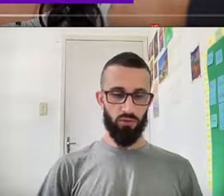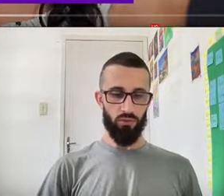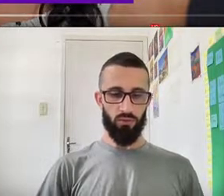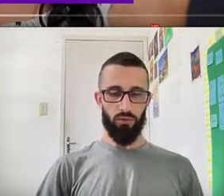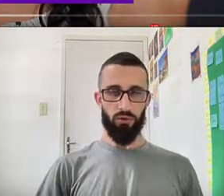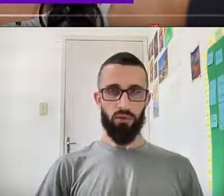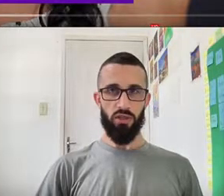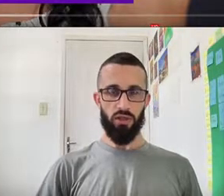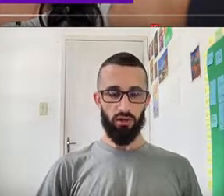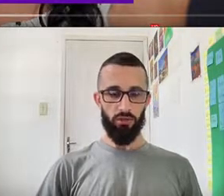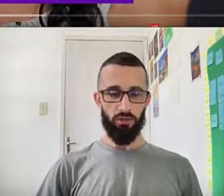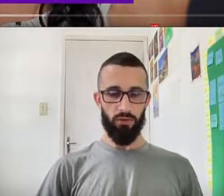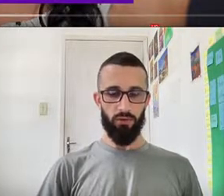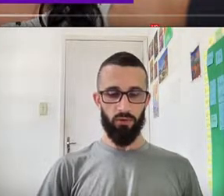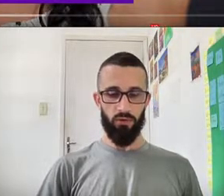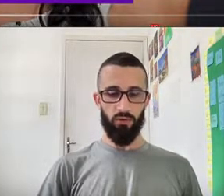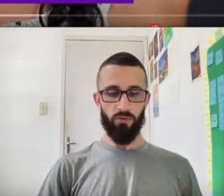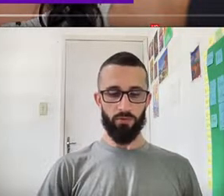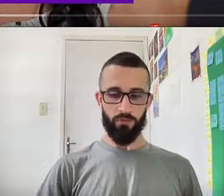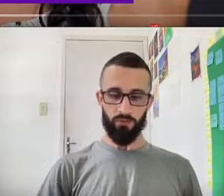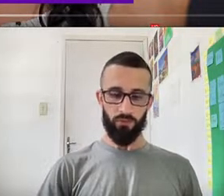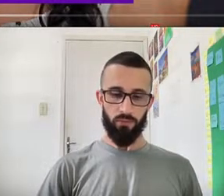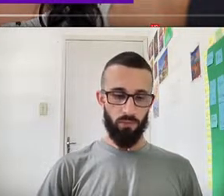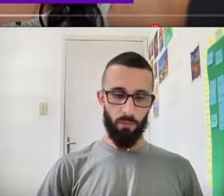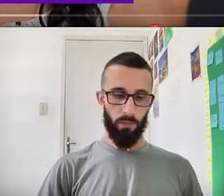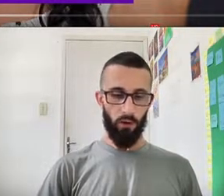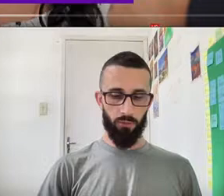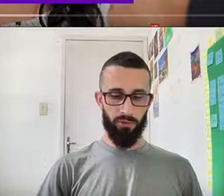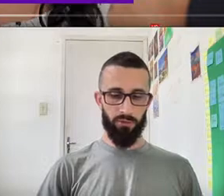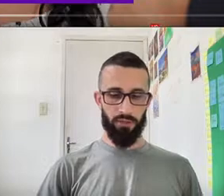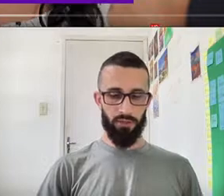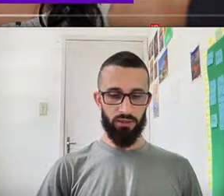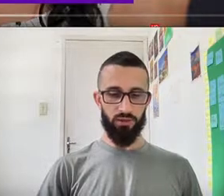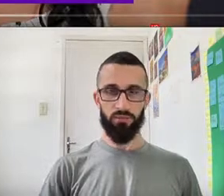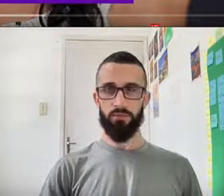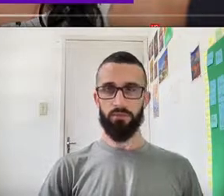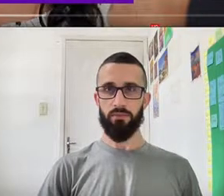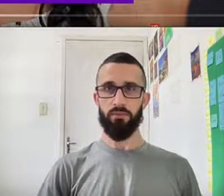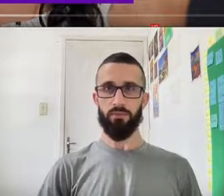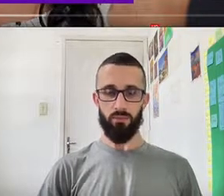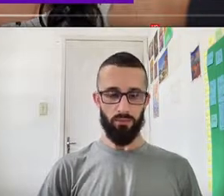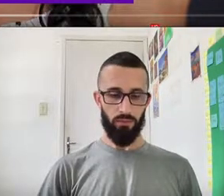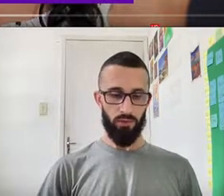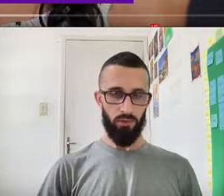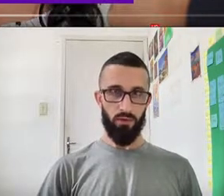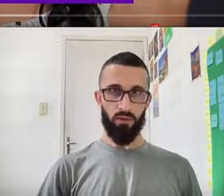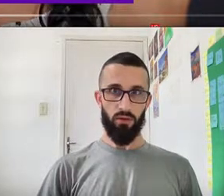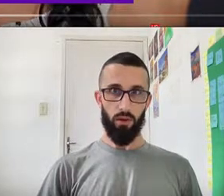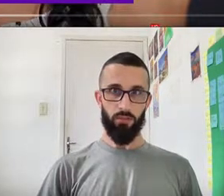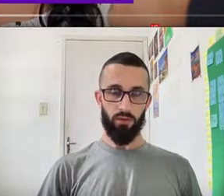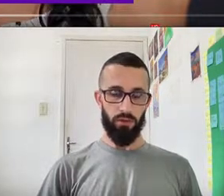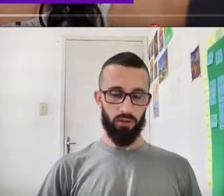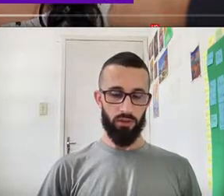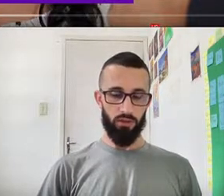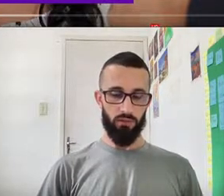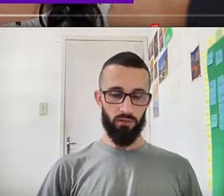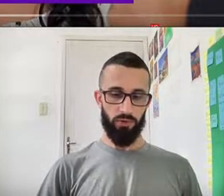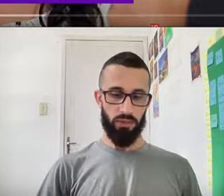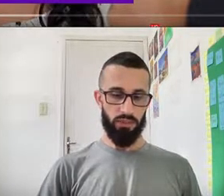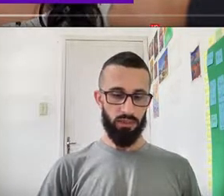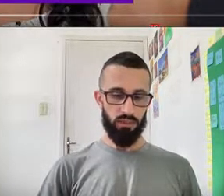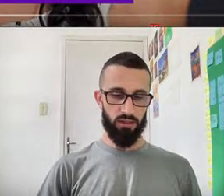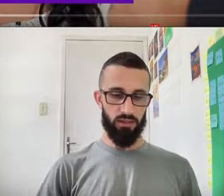E Ele Ficou Obviamente Obviamente